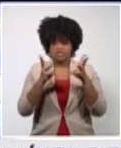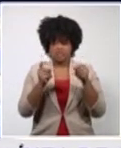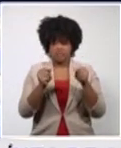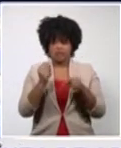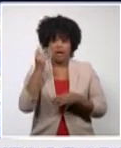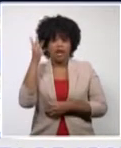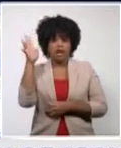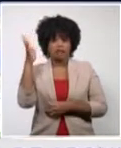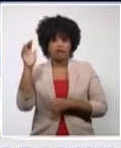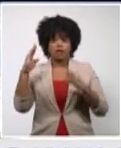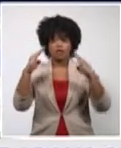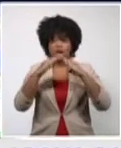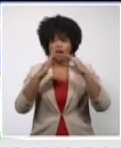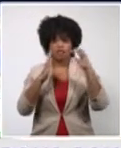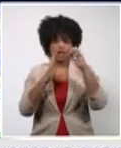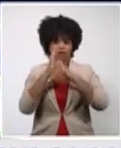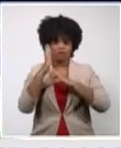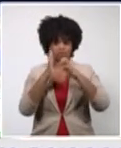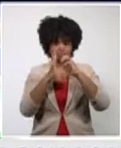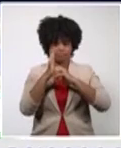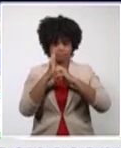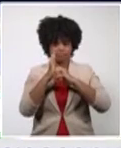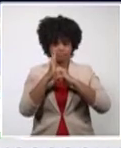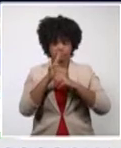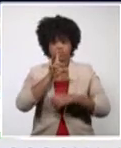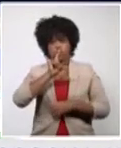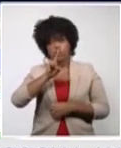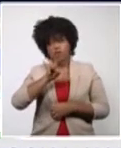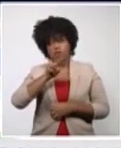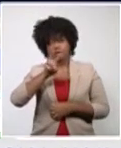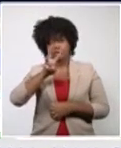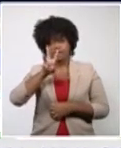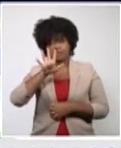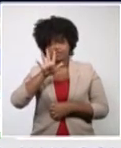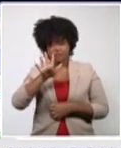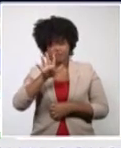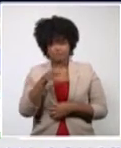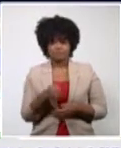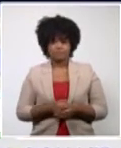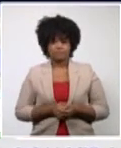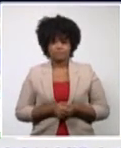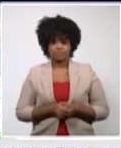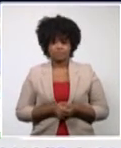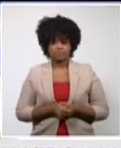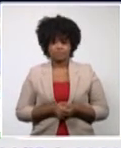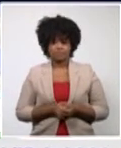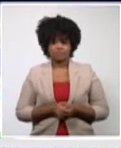visitors. The number of foreigners. The rental houses, 135,